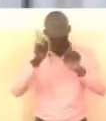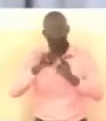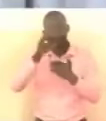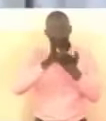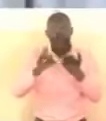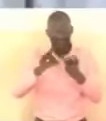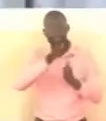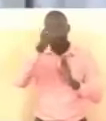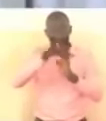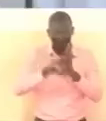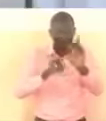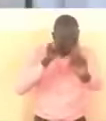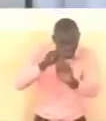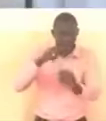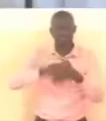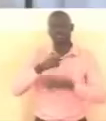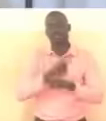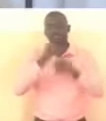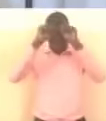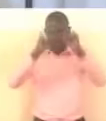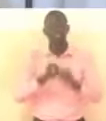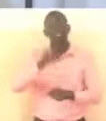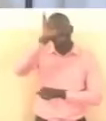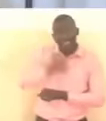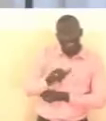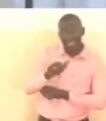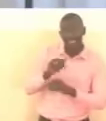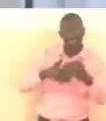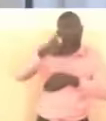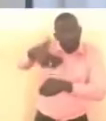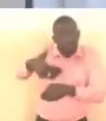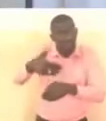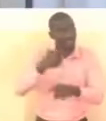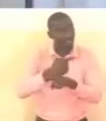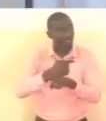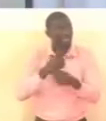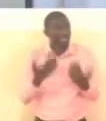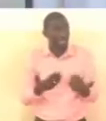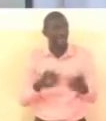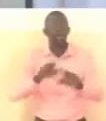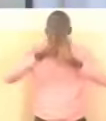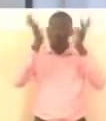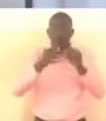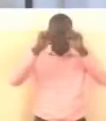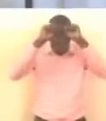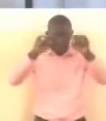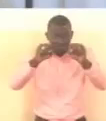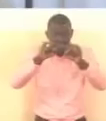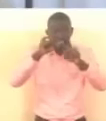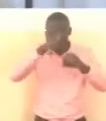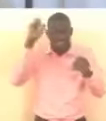in the year ahead therefore all civil and public servants are ought to redouble their efforts